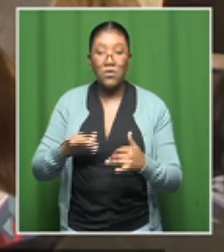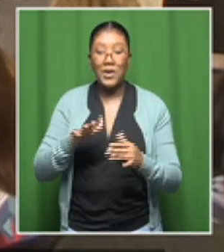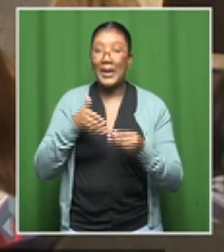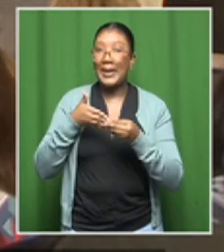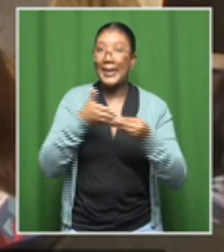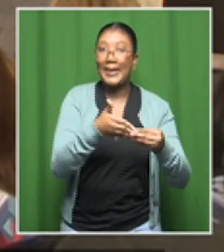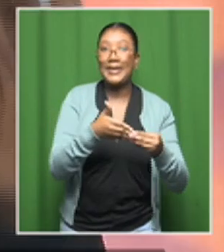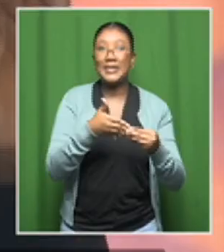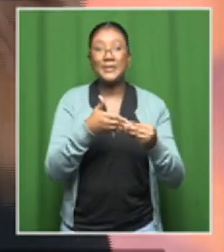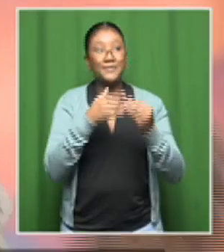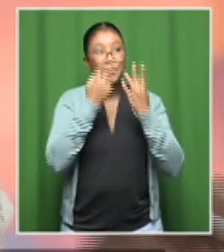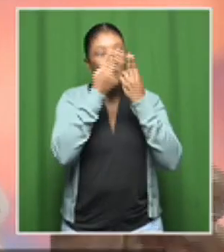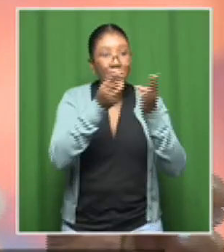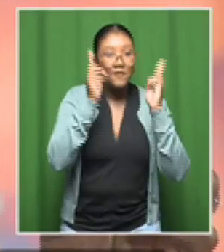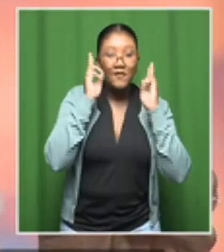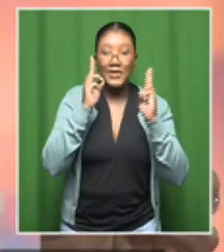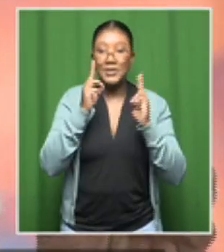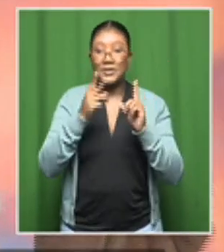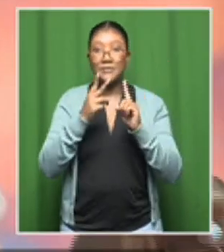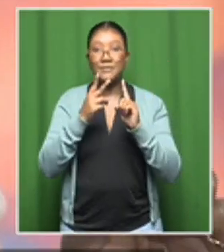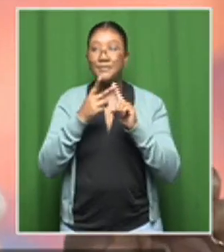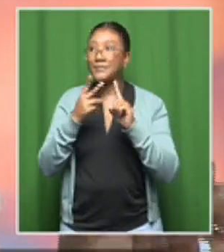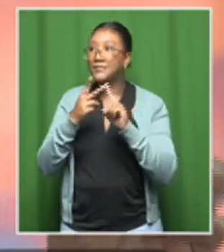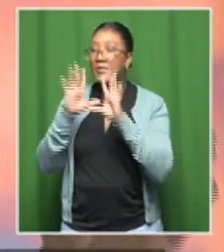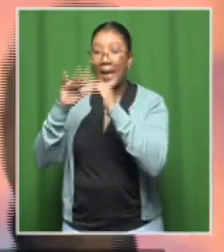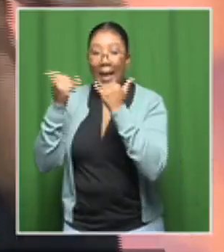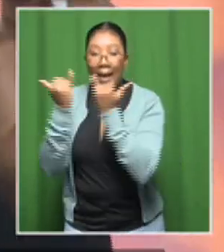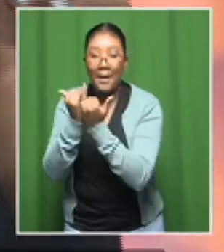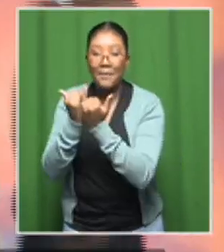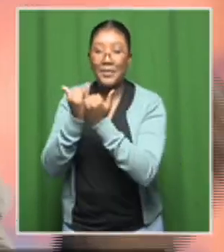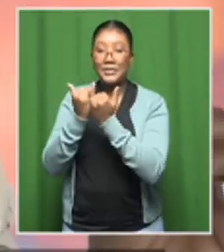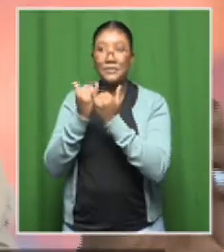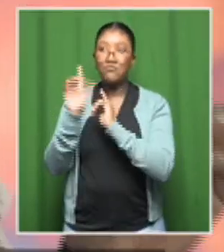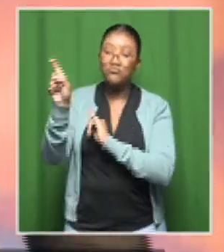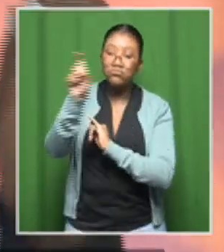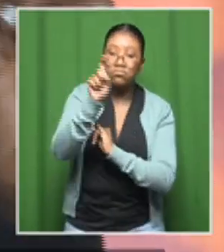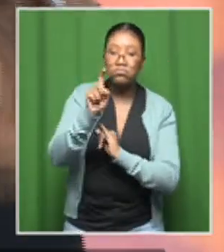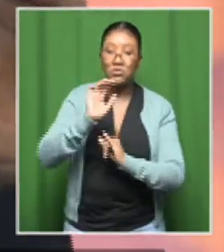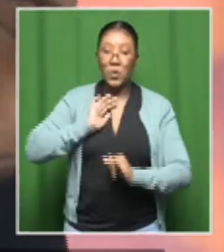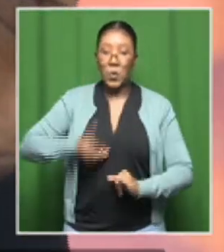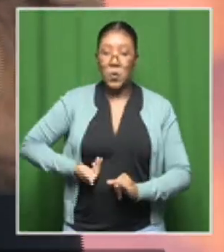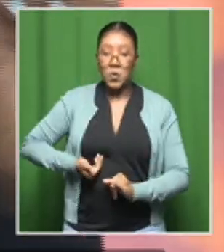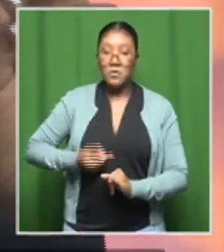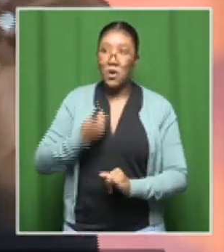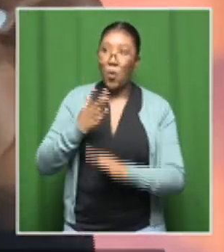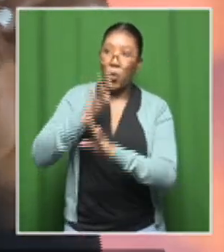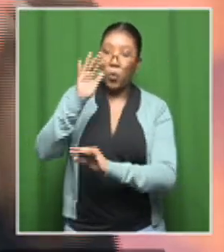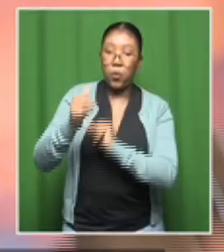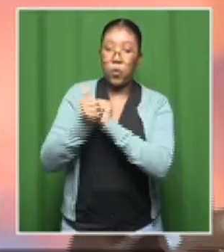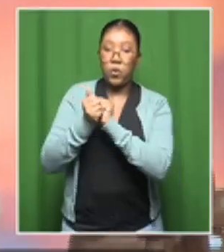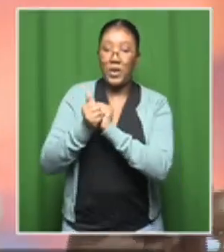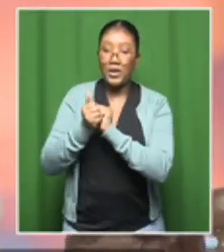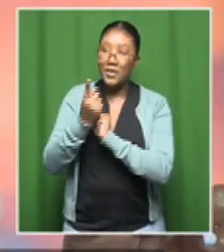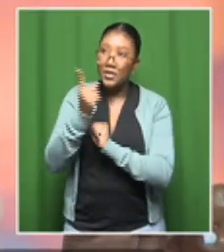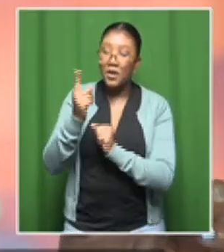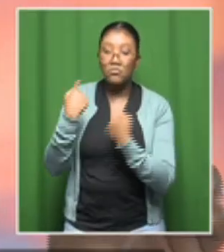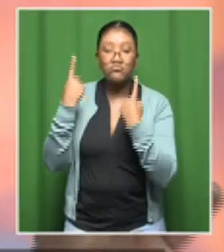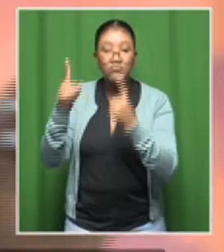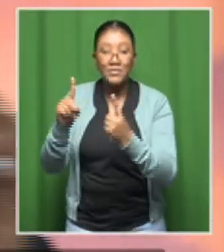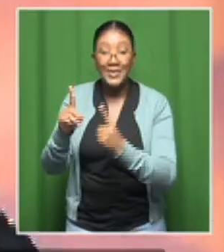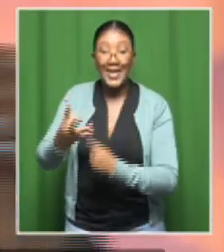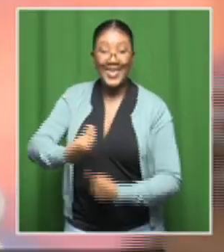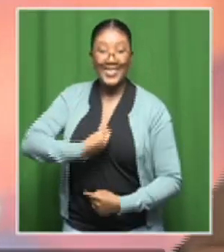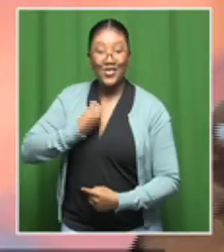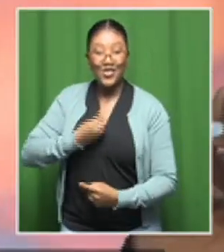where they are, they will be there. Our ambassadors will be working with them where they will go down and mentor those young